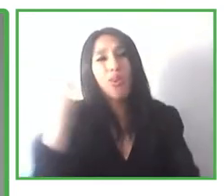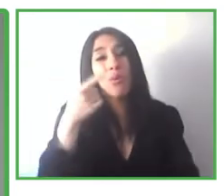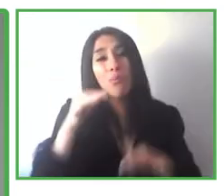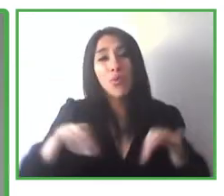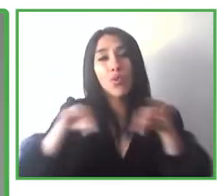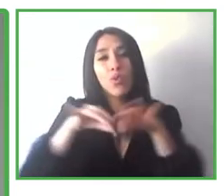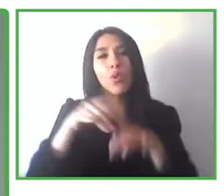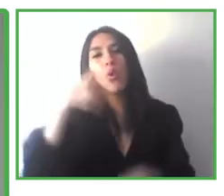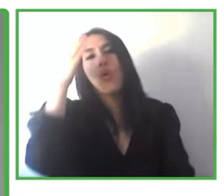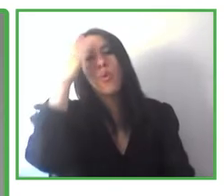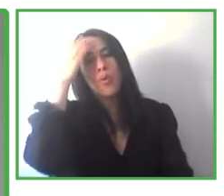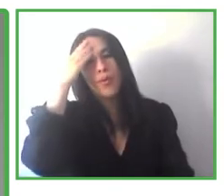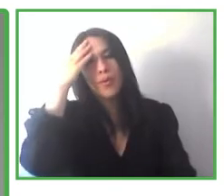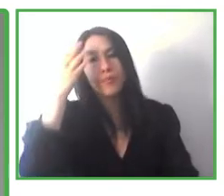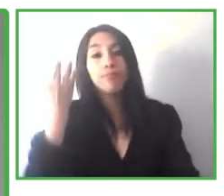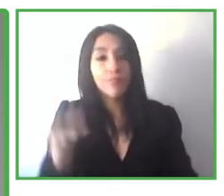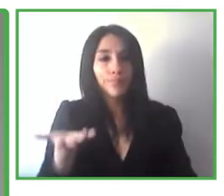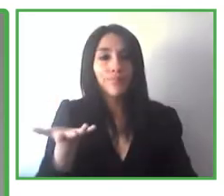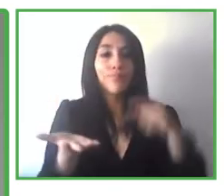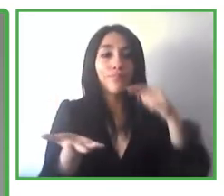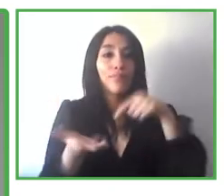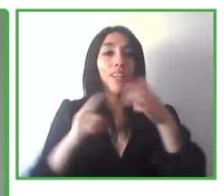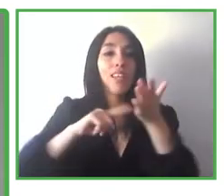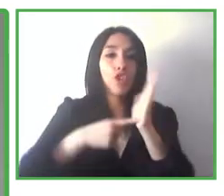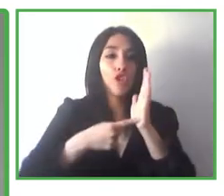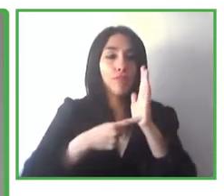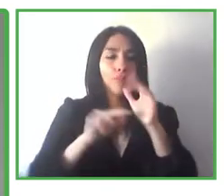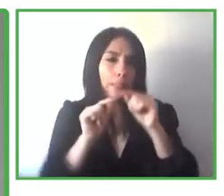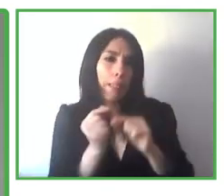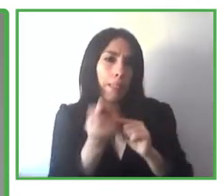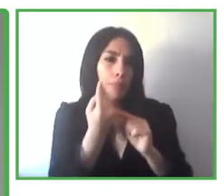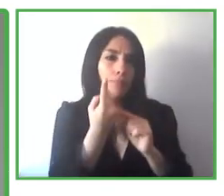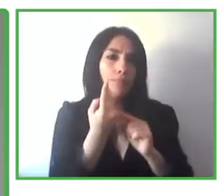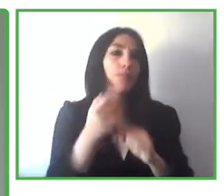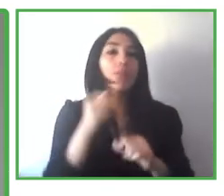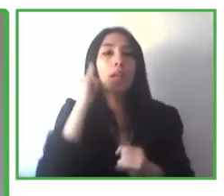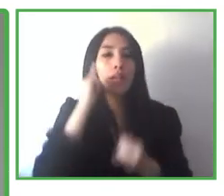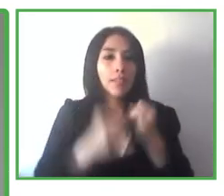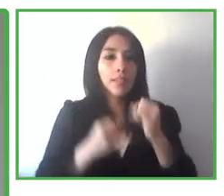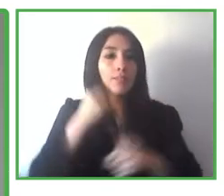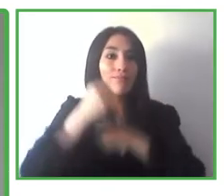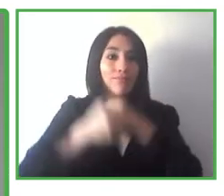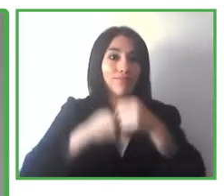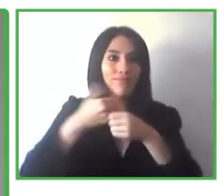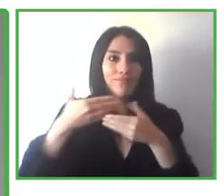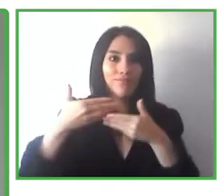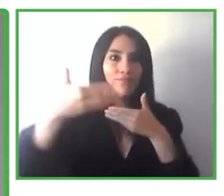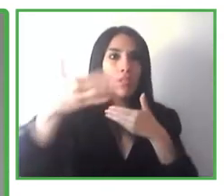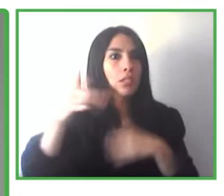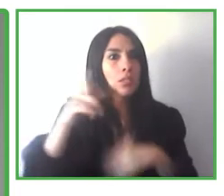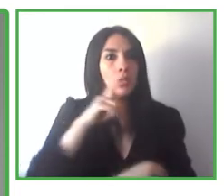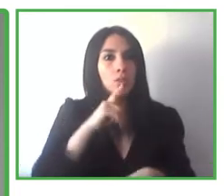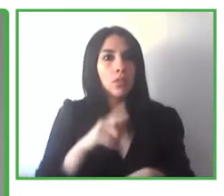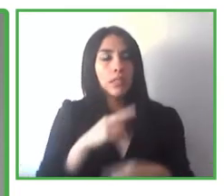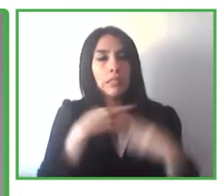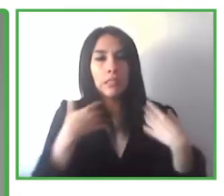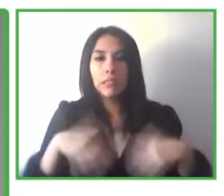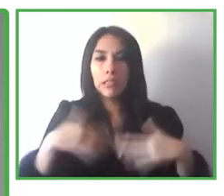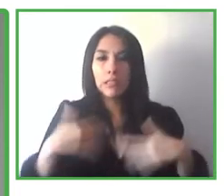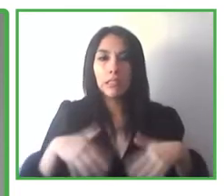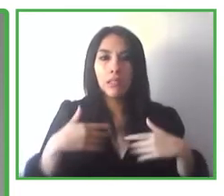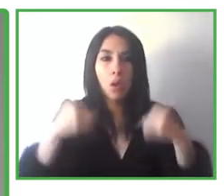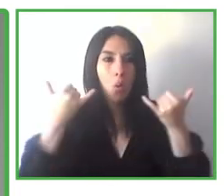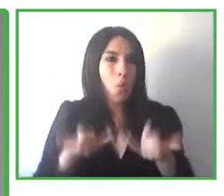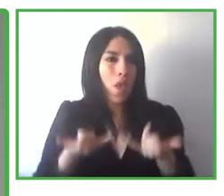This is a technology which was considered an innovation in the last years, but now it has been key, and it